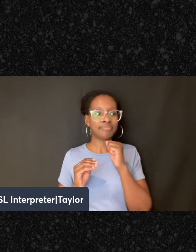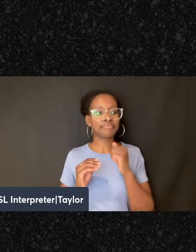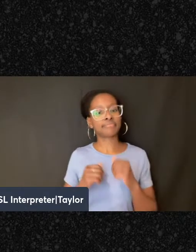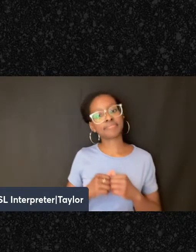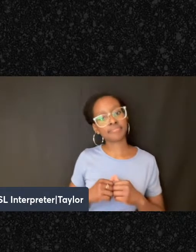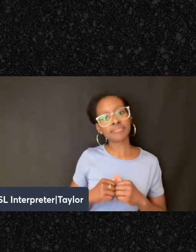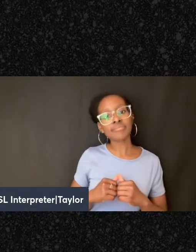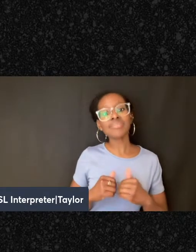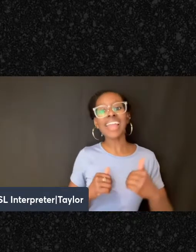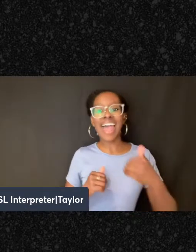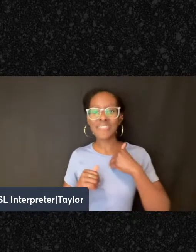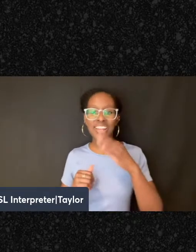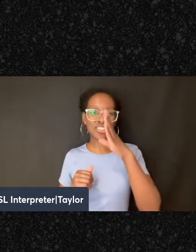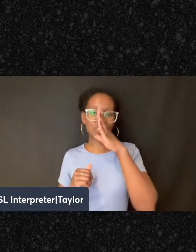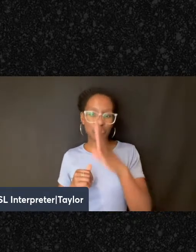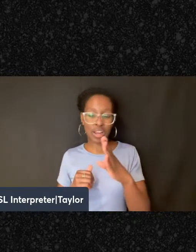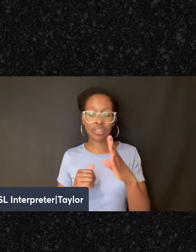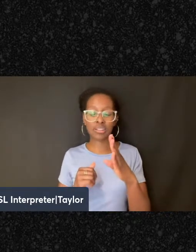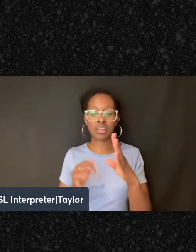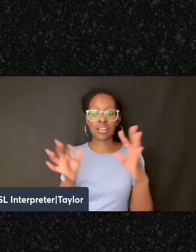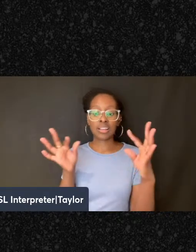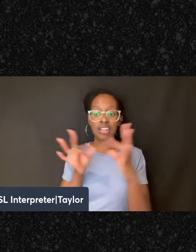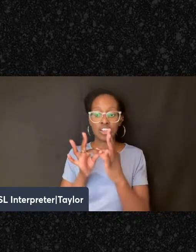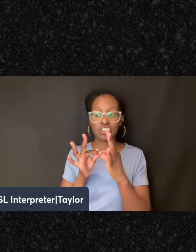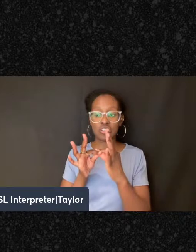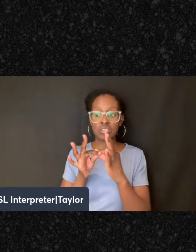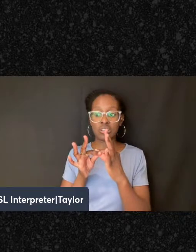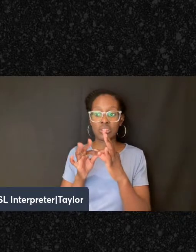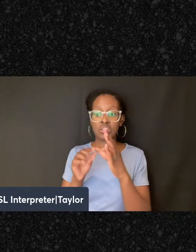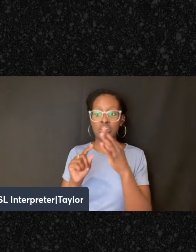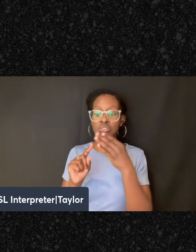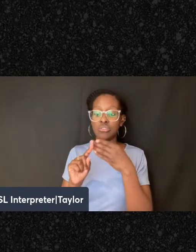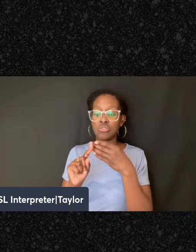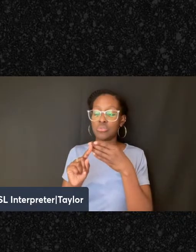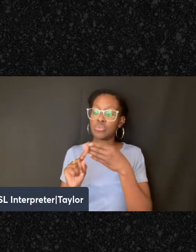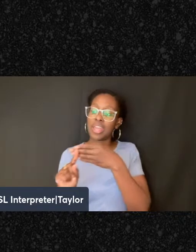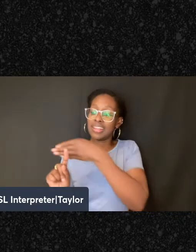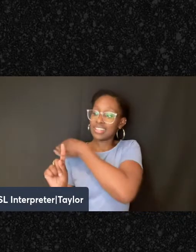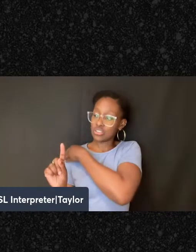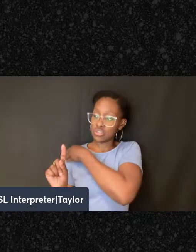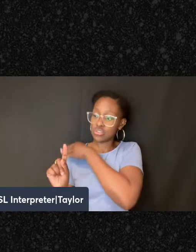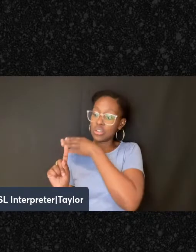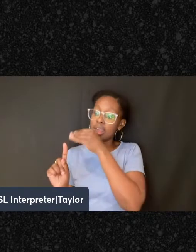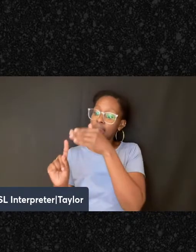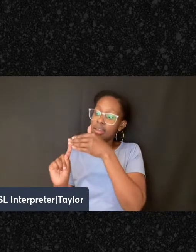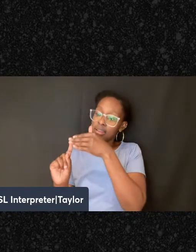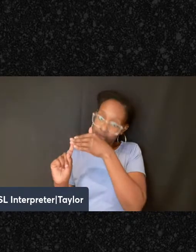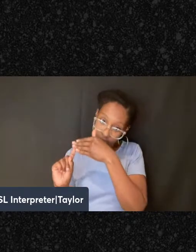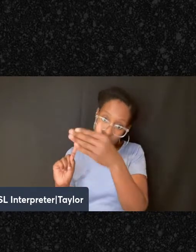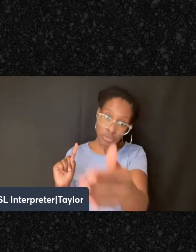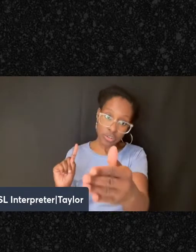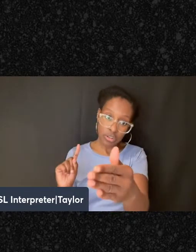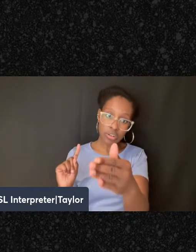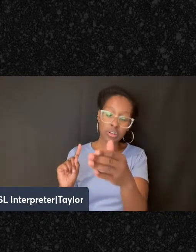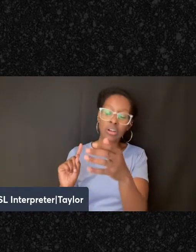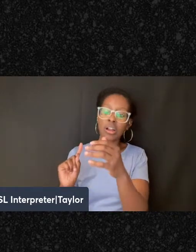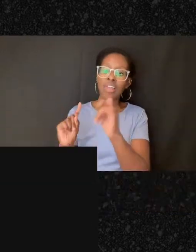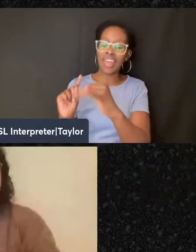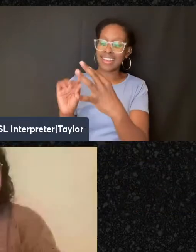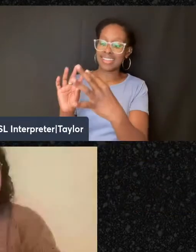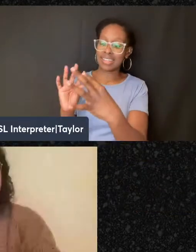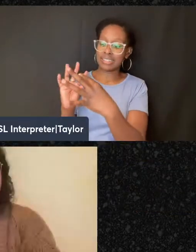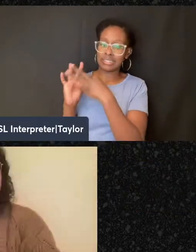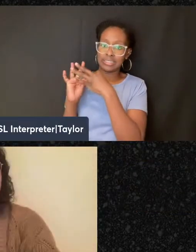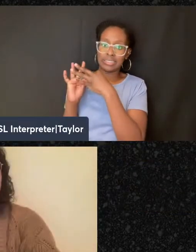ancestors and a direct connection to future people in a much more immediate way.